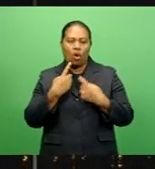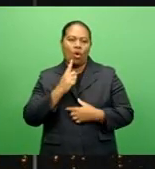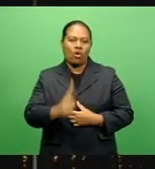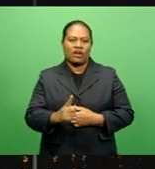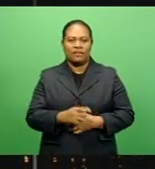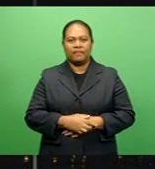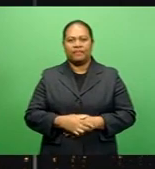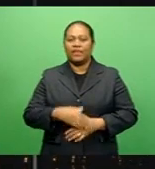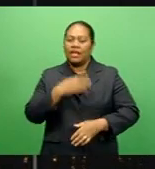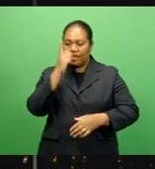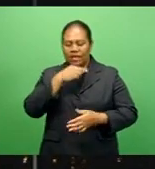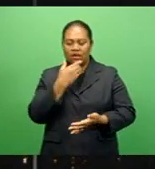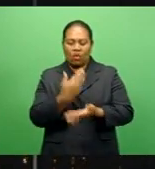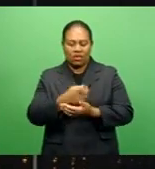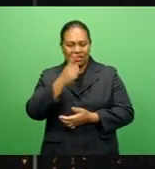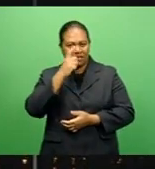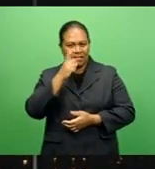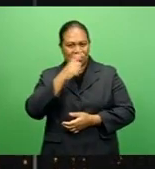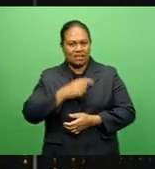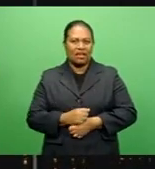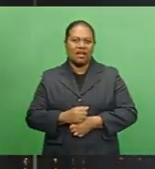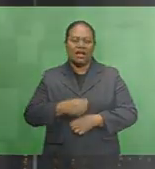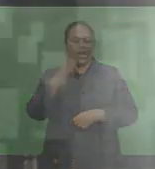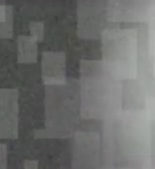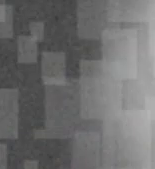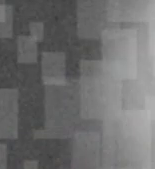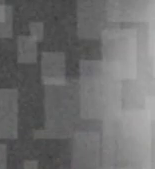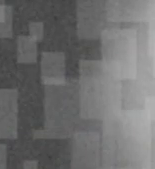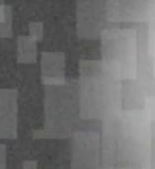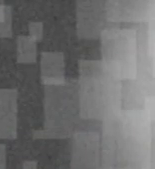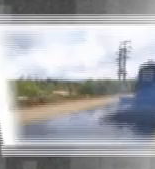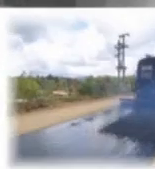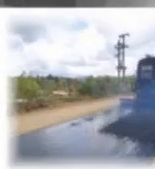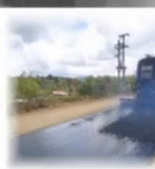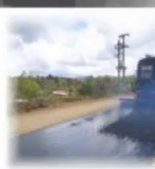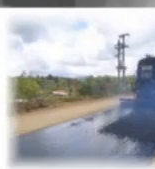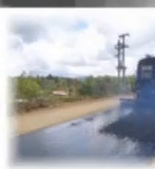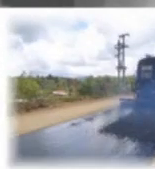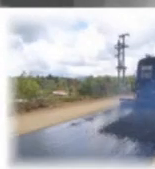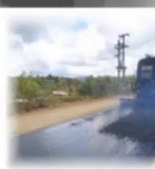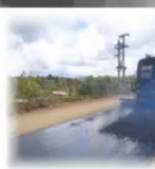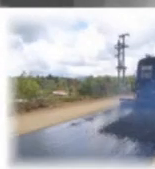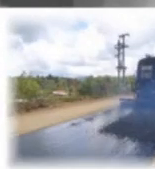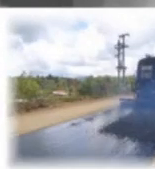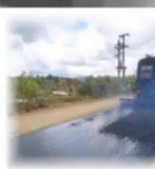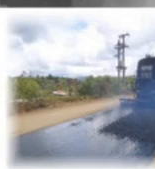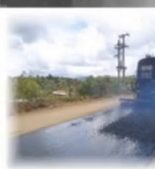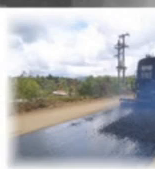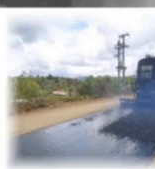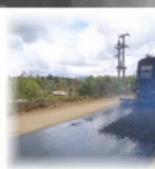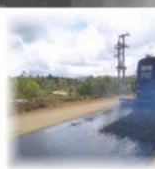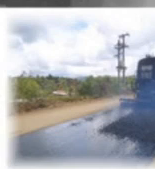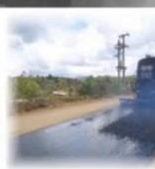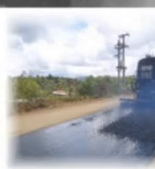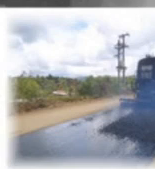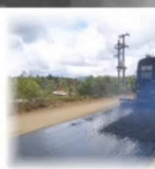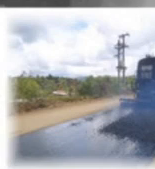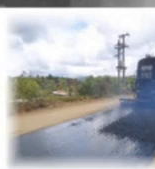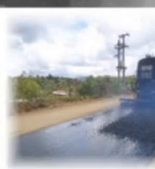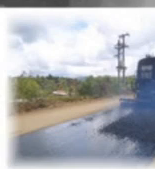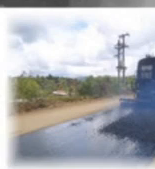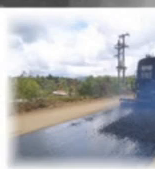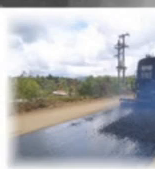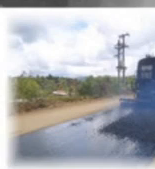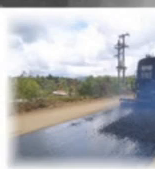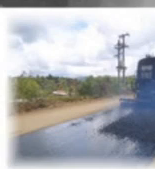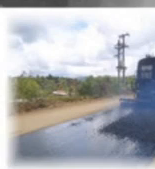can tune in daily to our radio station Gold FM. To our poll question, this week we are asking, do you believe the road work being undertaken is